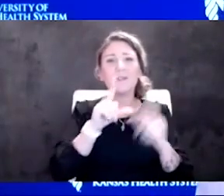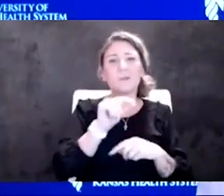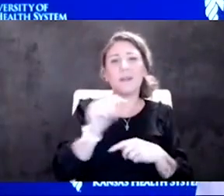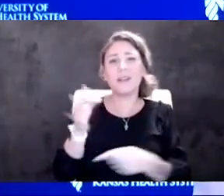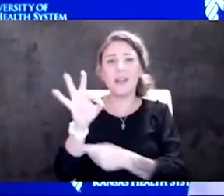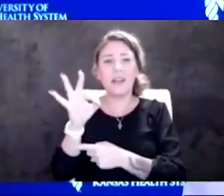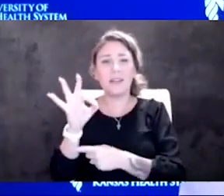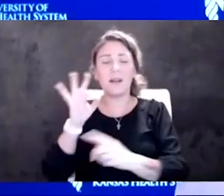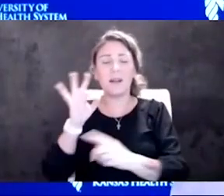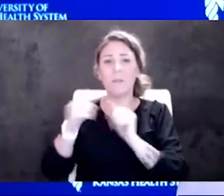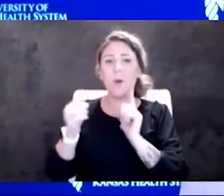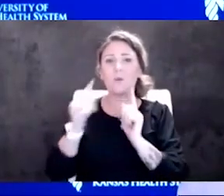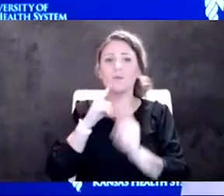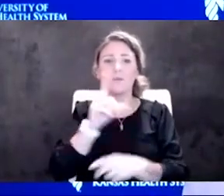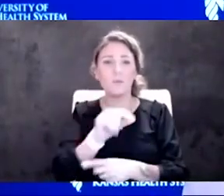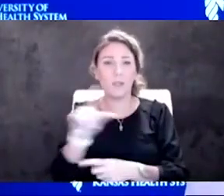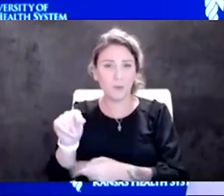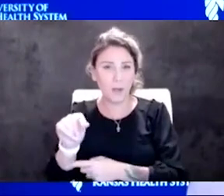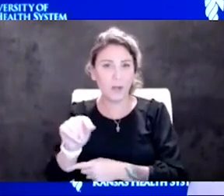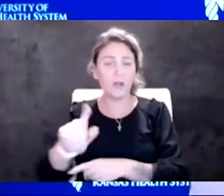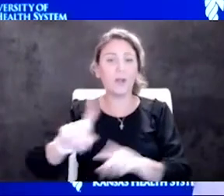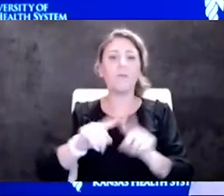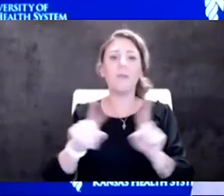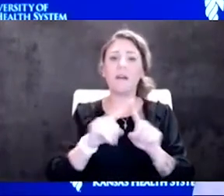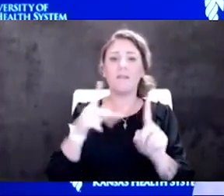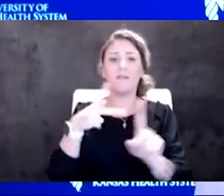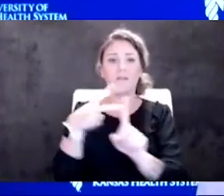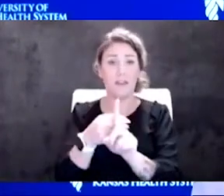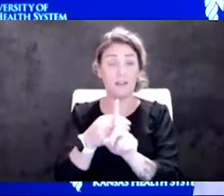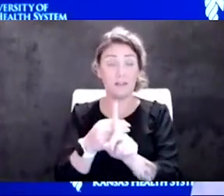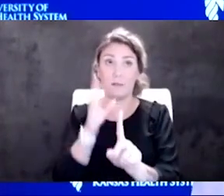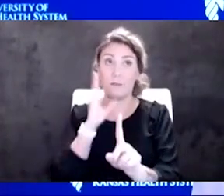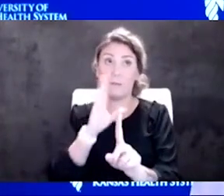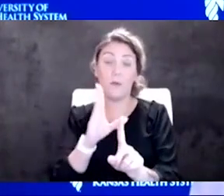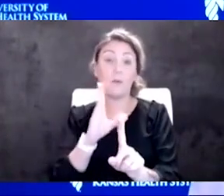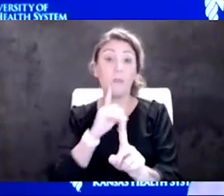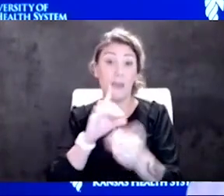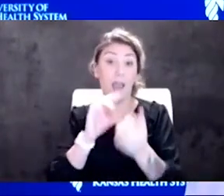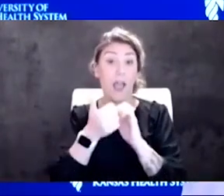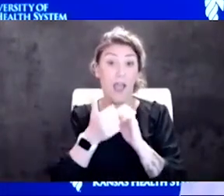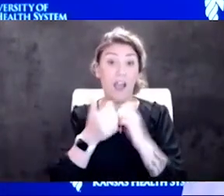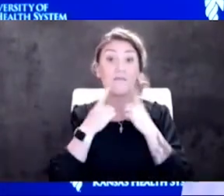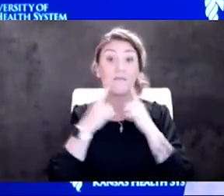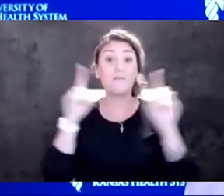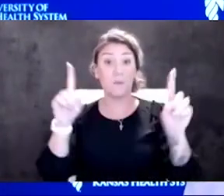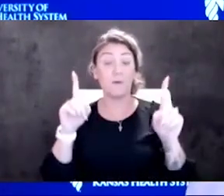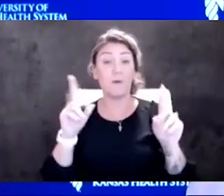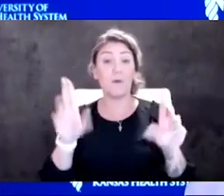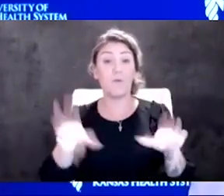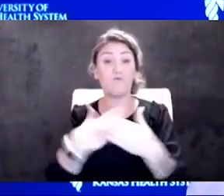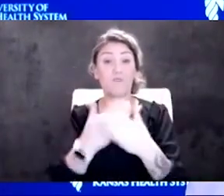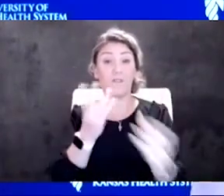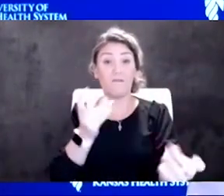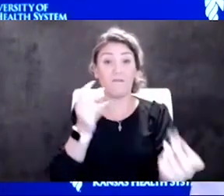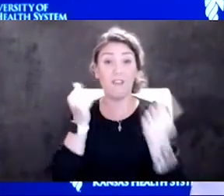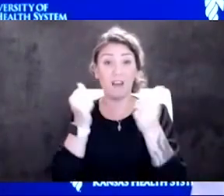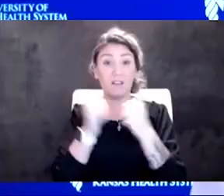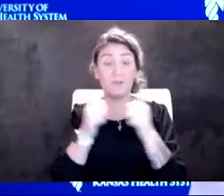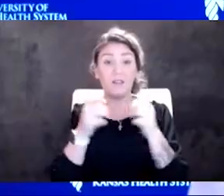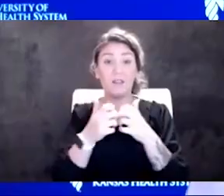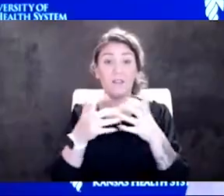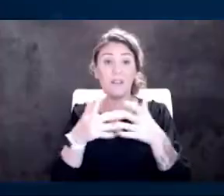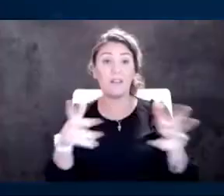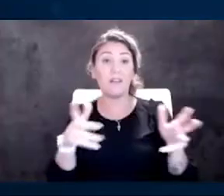2020. But vaccination is going to be the way that we are going to get there quicker with less loss of life. So